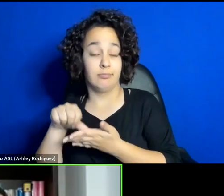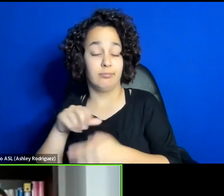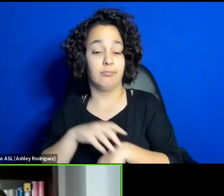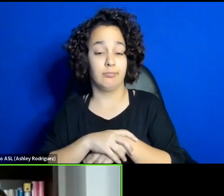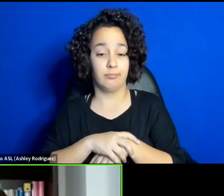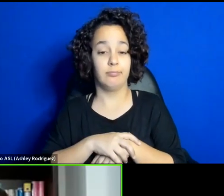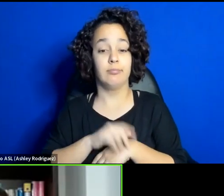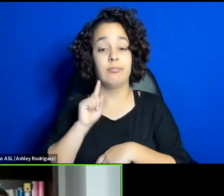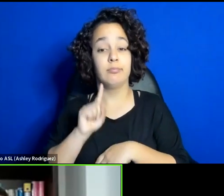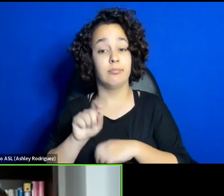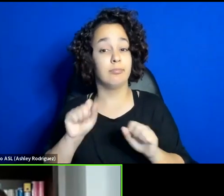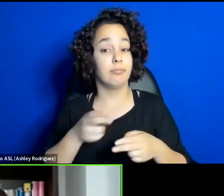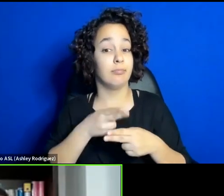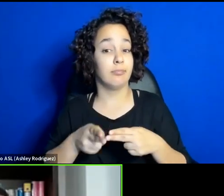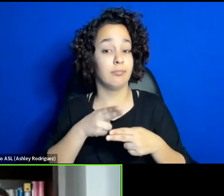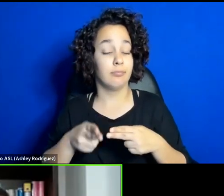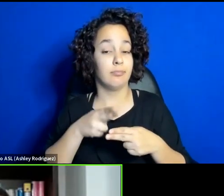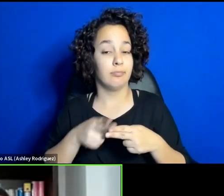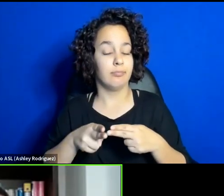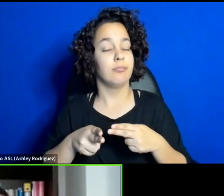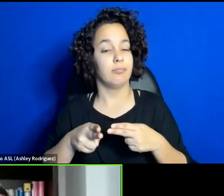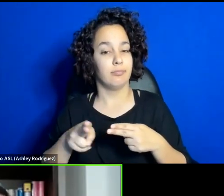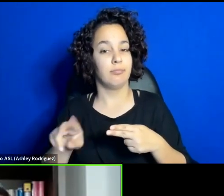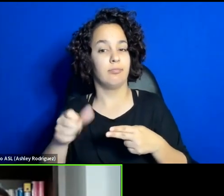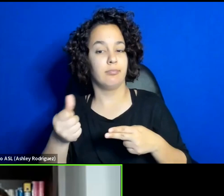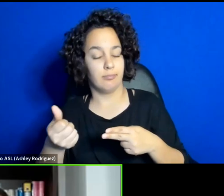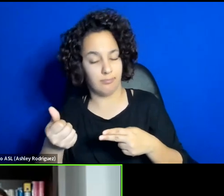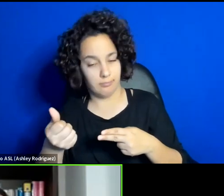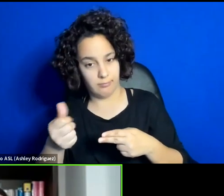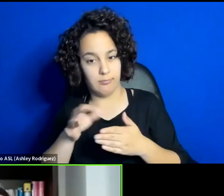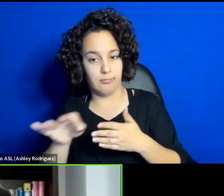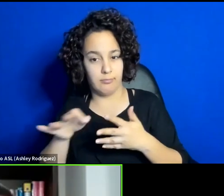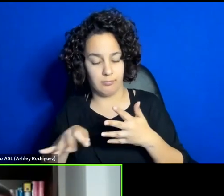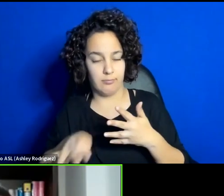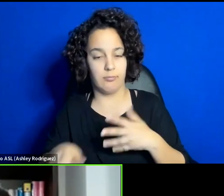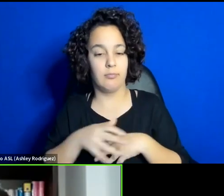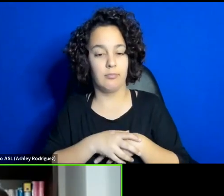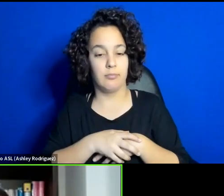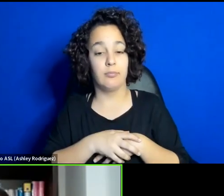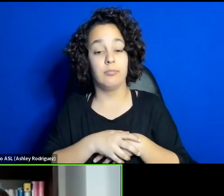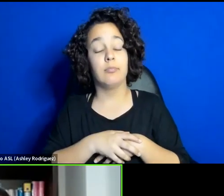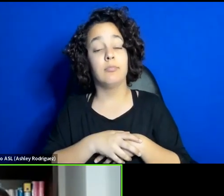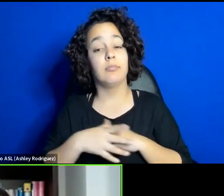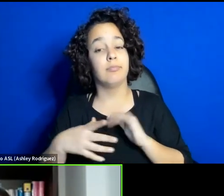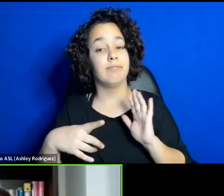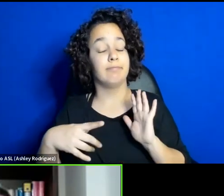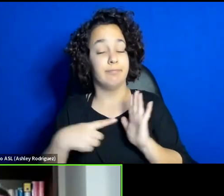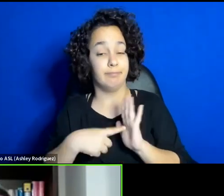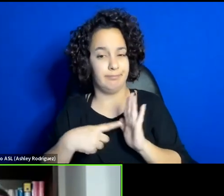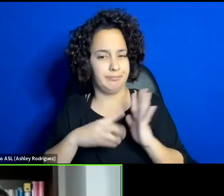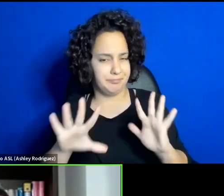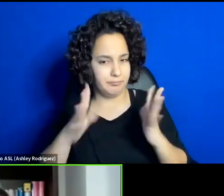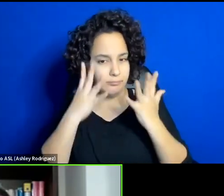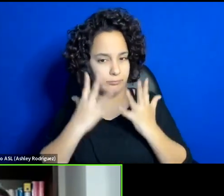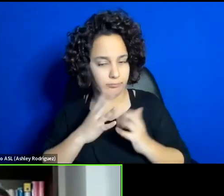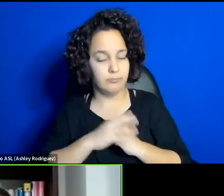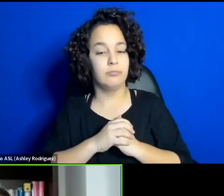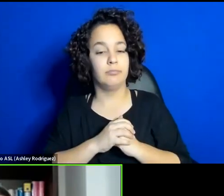temporary alternatives, for example. Dr. Keshawaz, Unfortunately, the academic